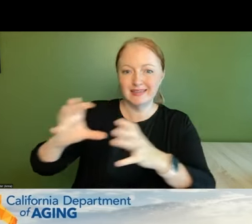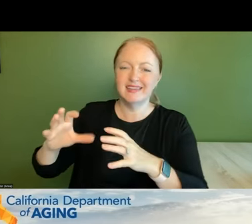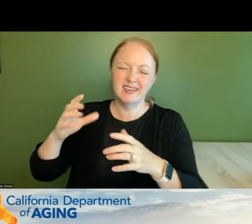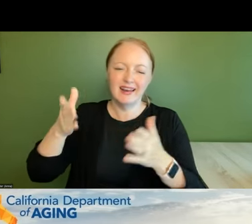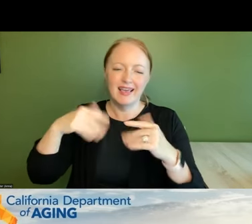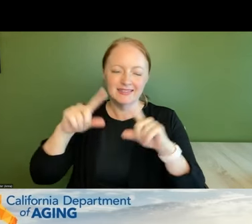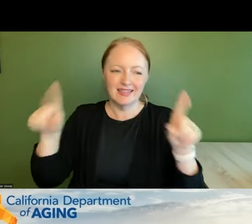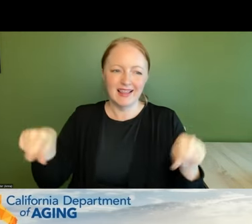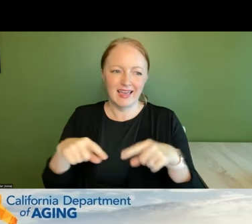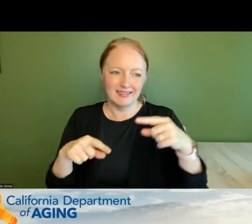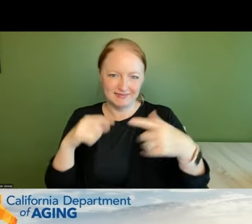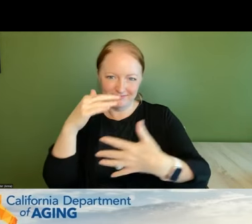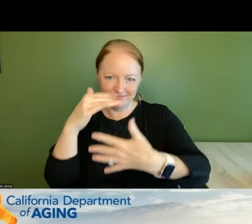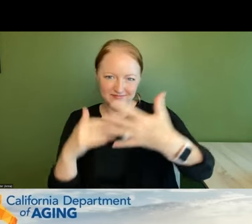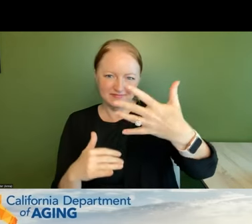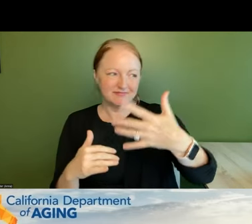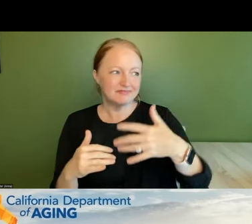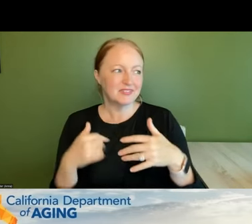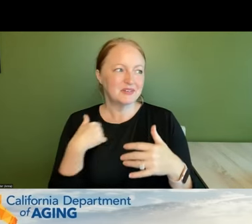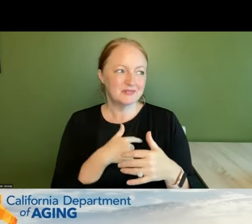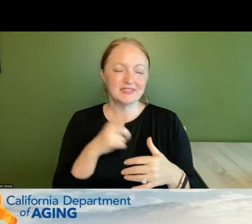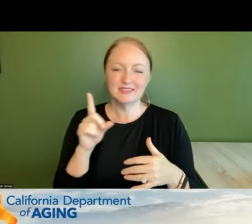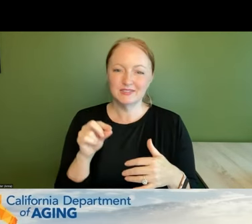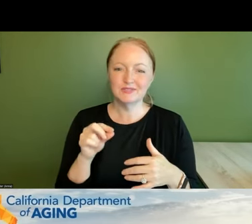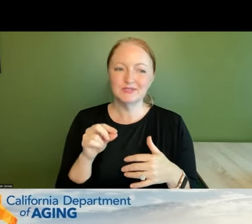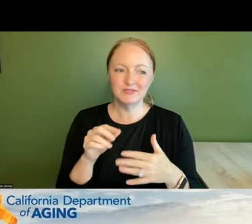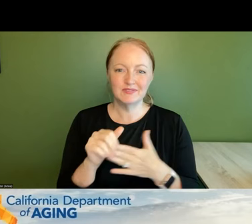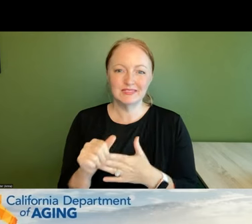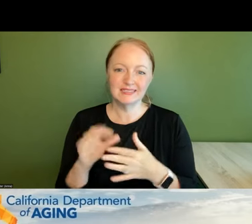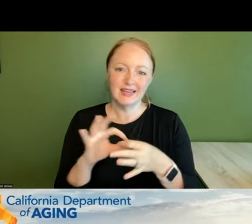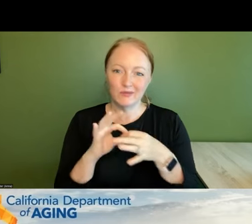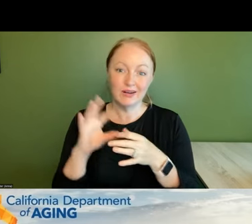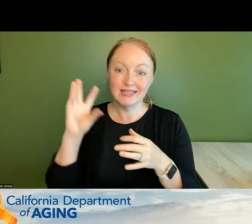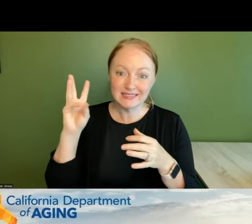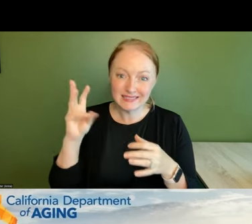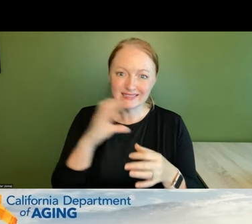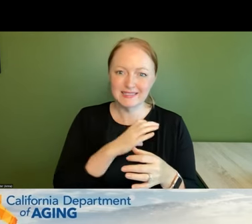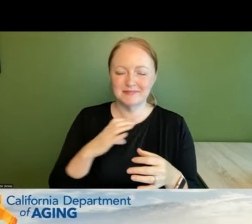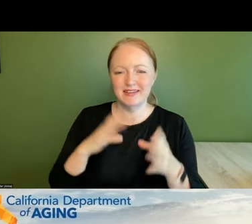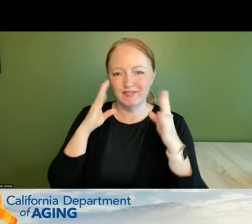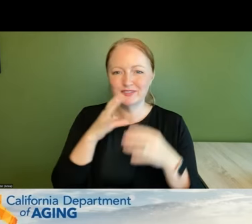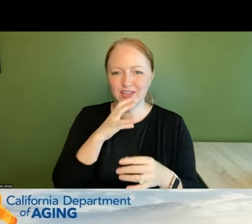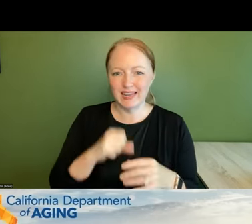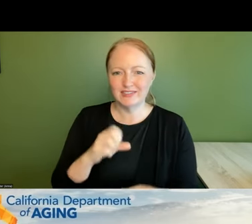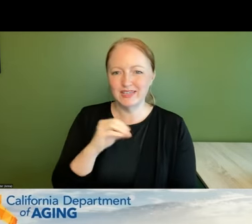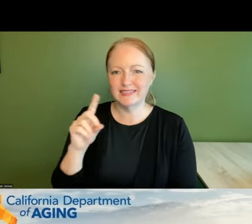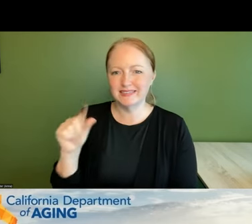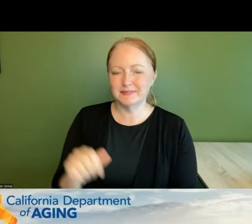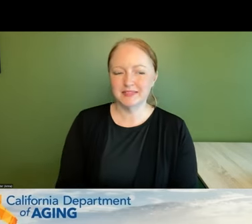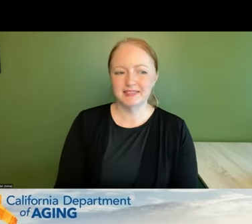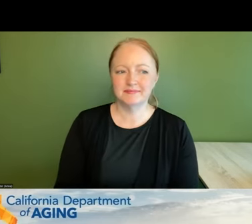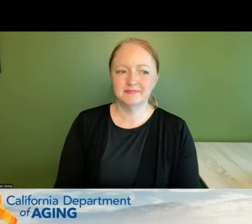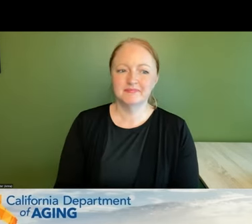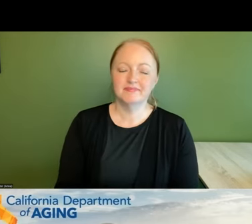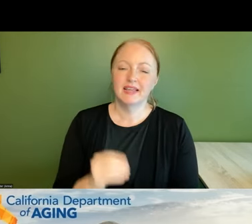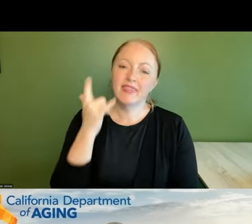slide i want to remind everyone that we do facilitate and coordinate six committees focused on aging and disability um of course there's